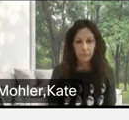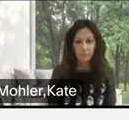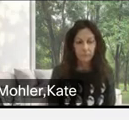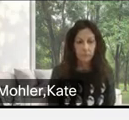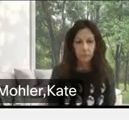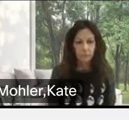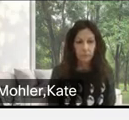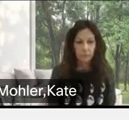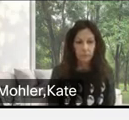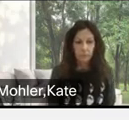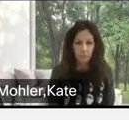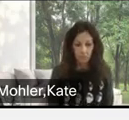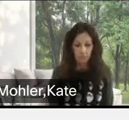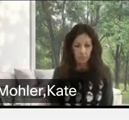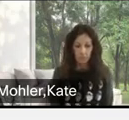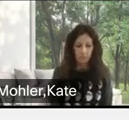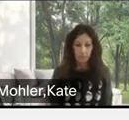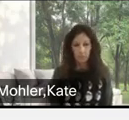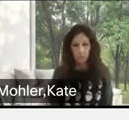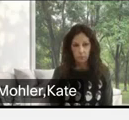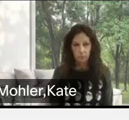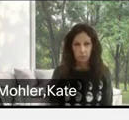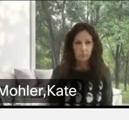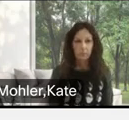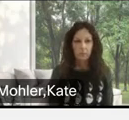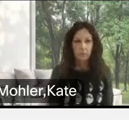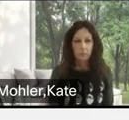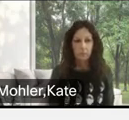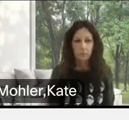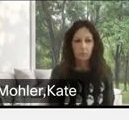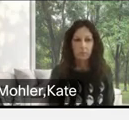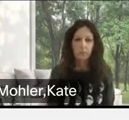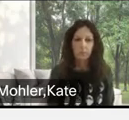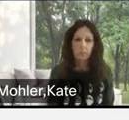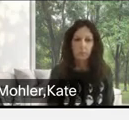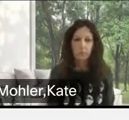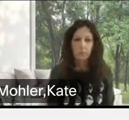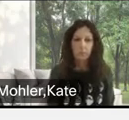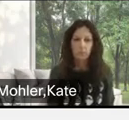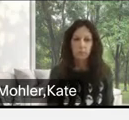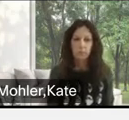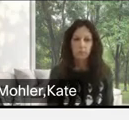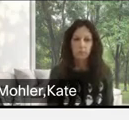So, we know we have a lot of realities inside of our district.